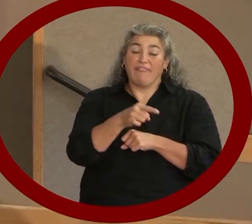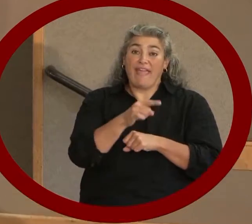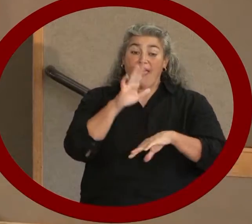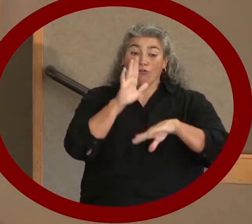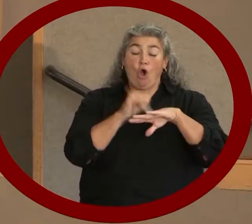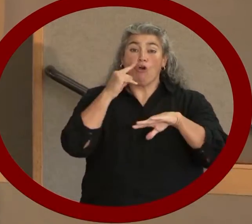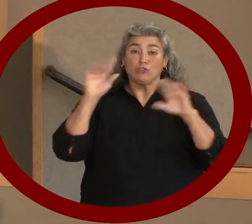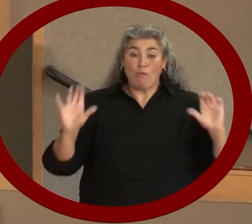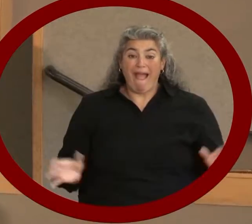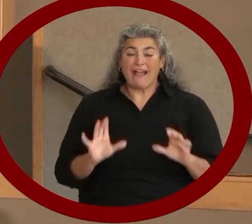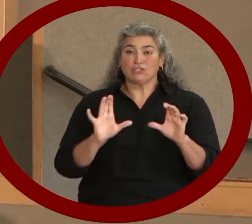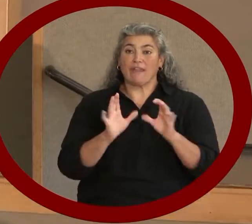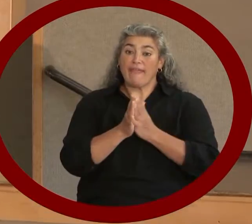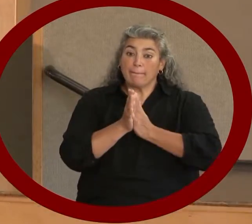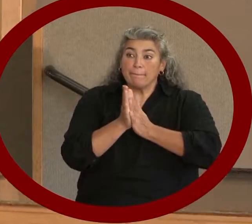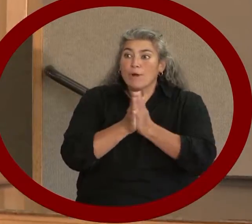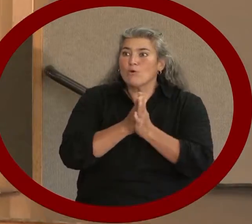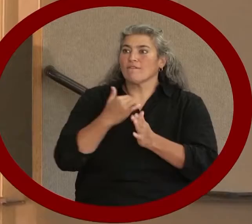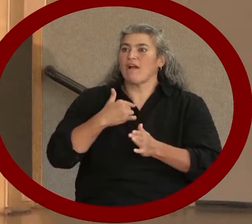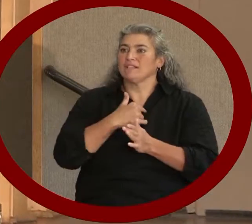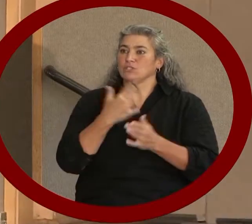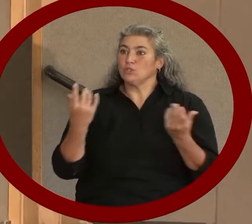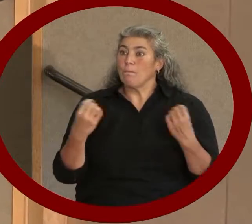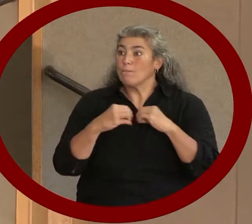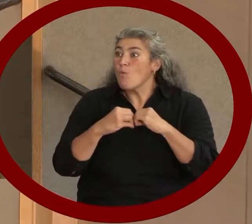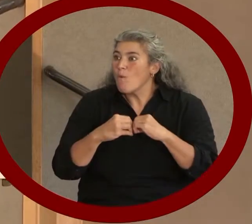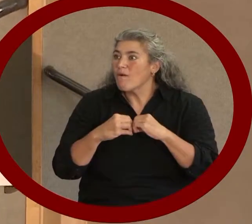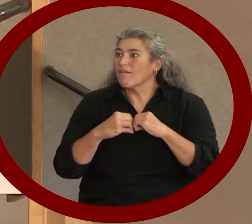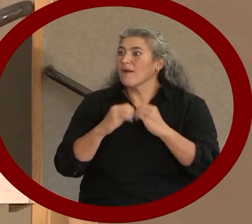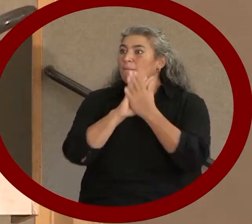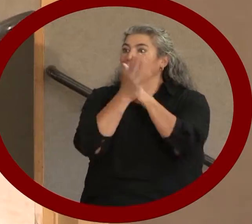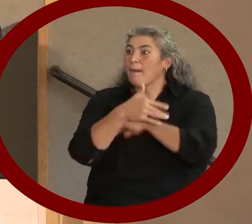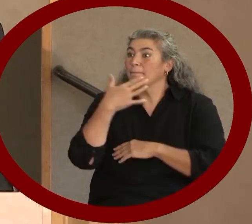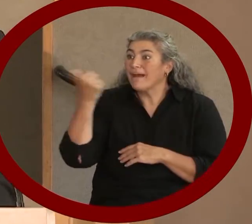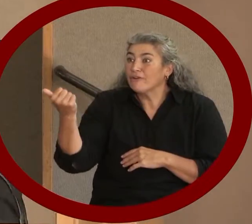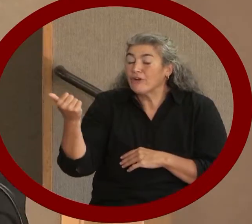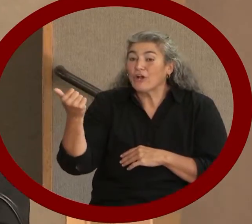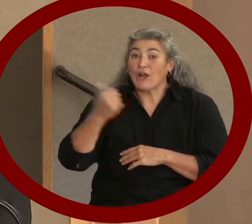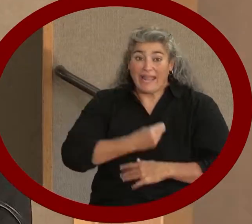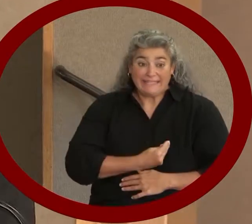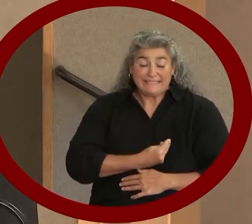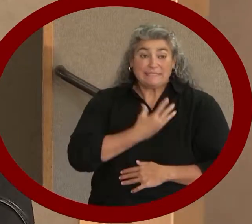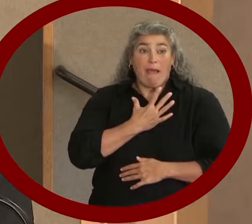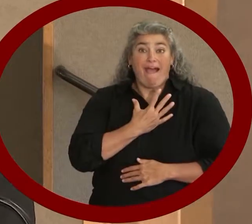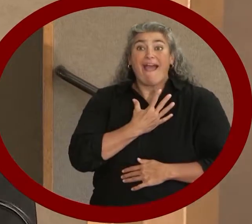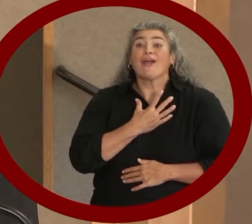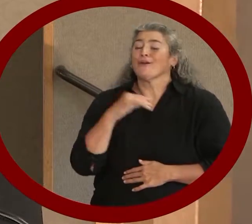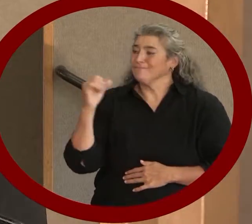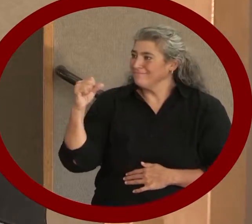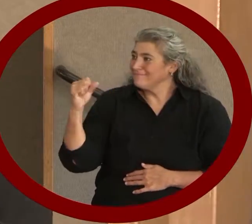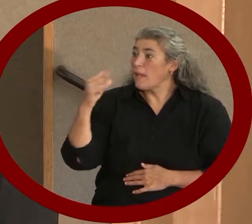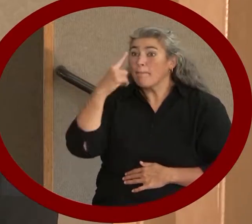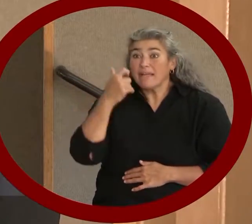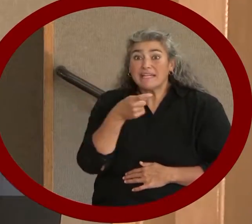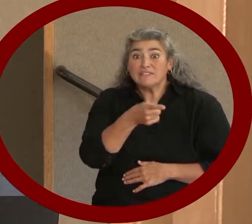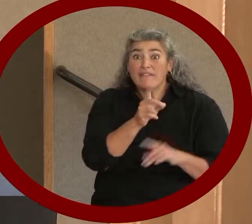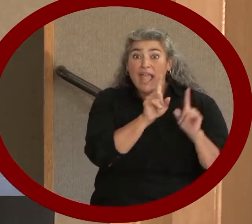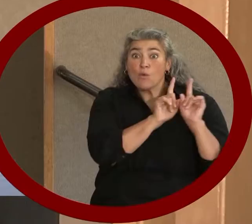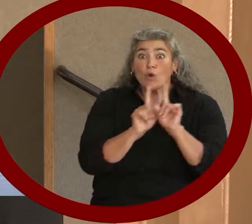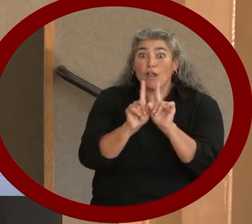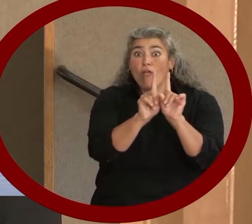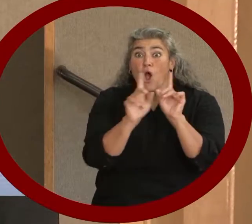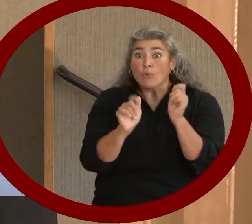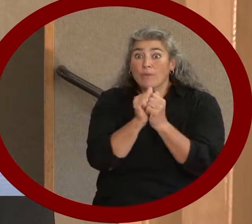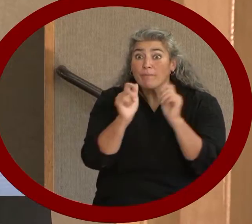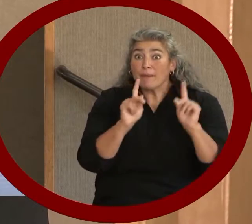motivate us to do more and to be better. They inspire, but not just because they work alongside with